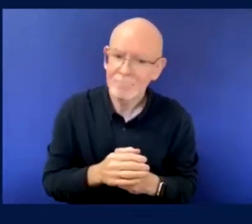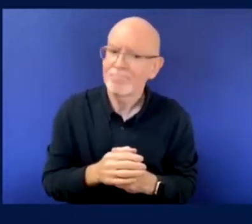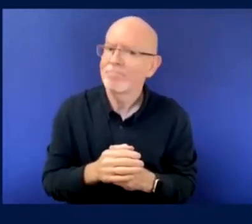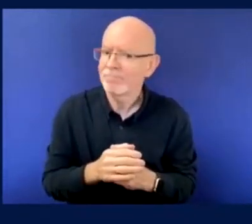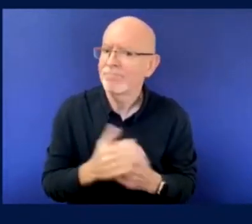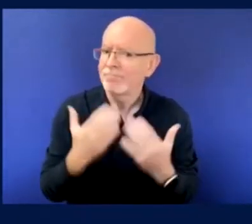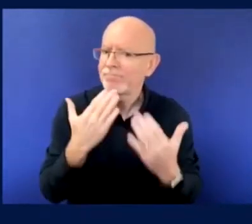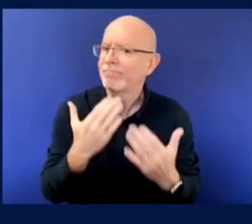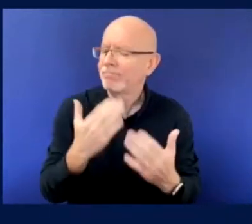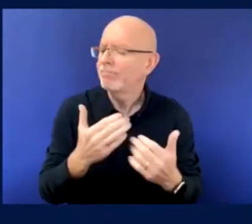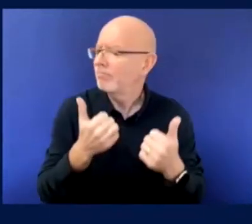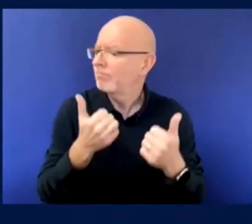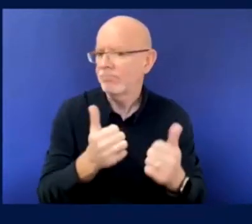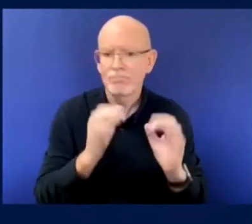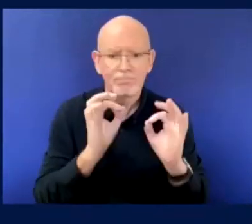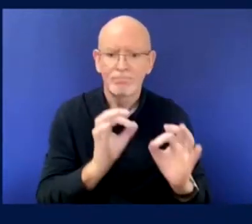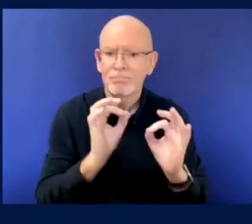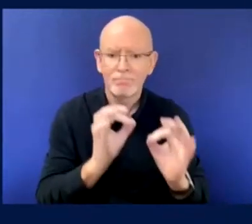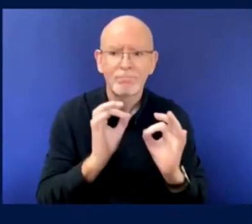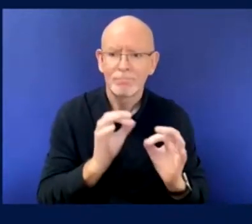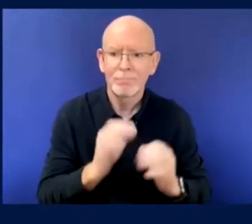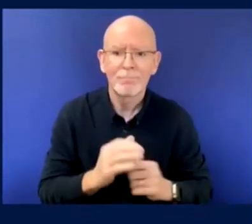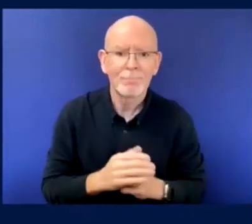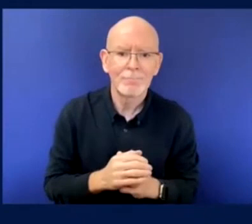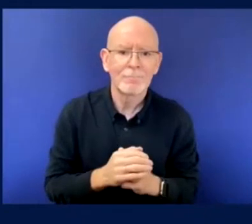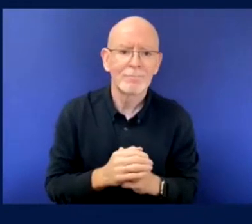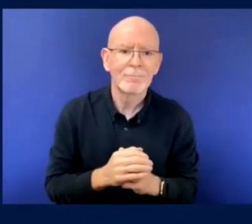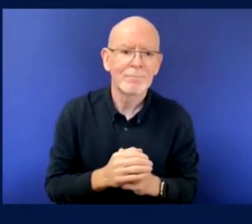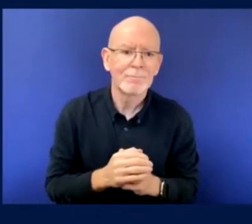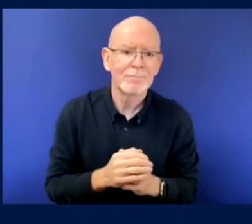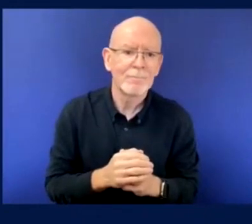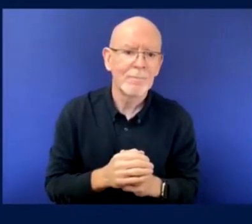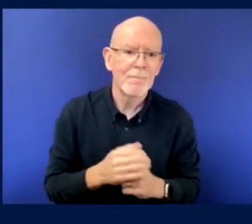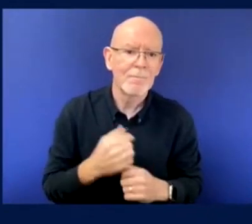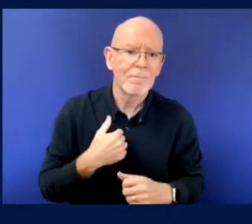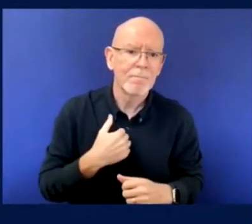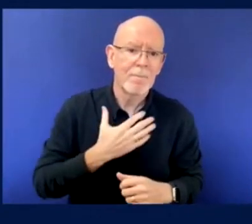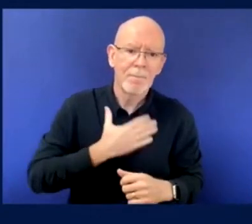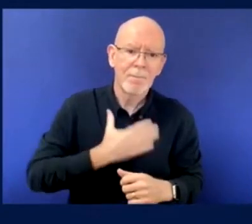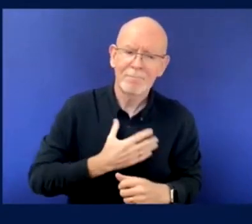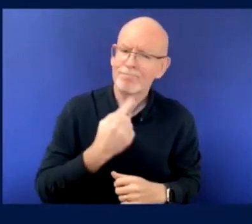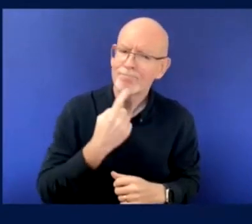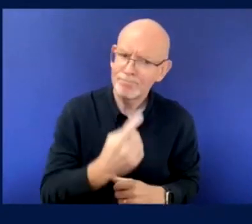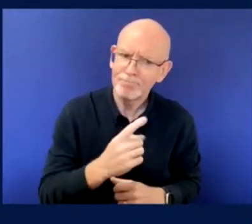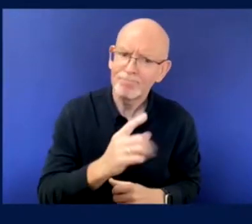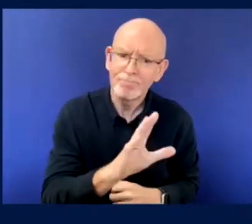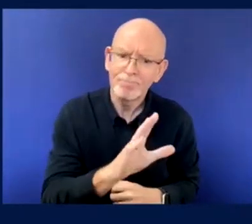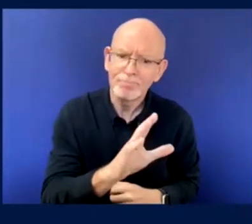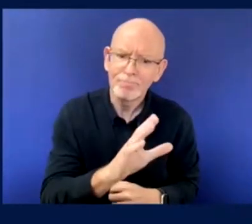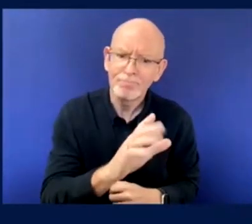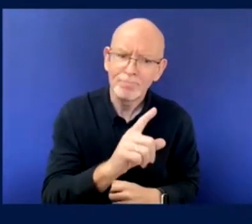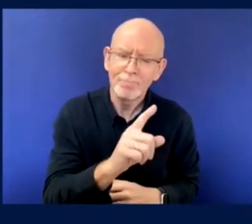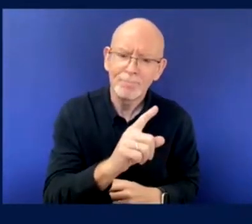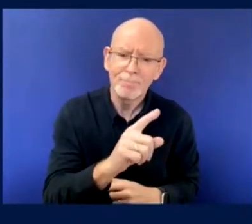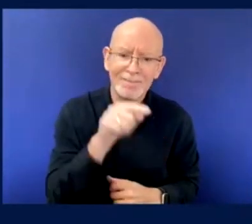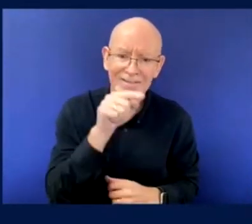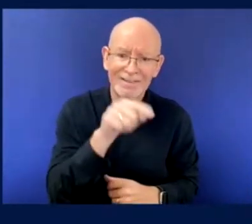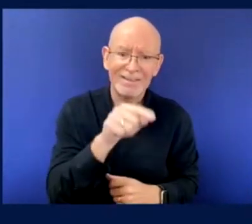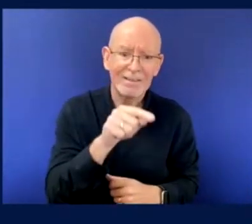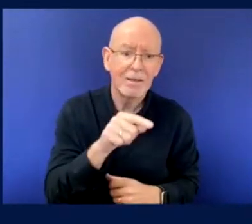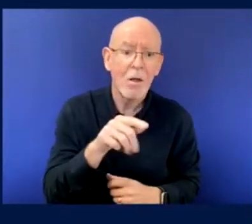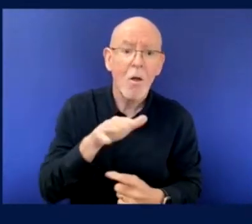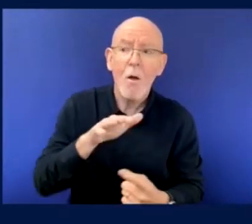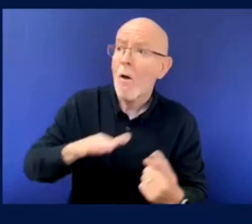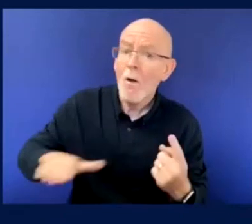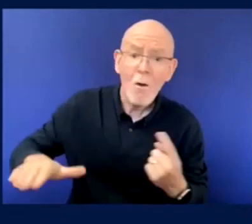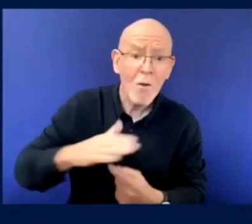and also add to that, that make, make purchasing, uh, you know, disability tickets for away fans